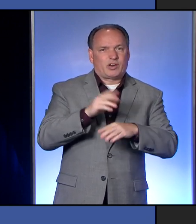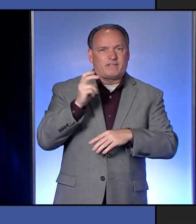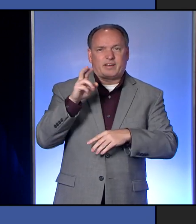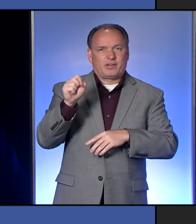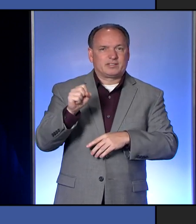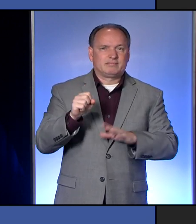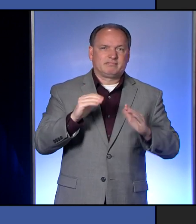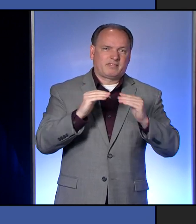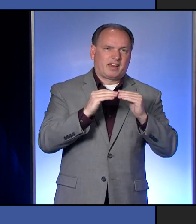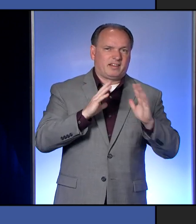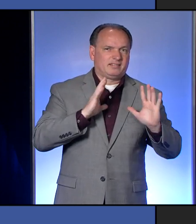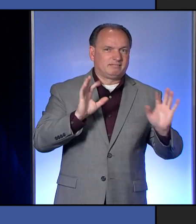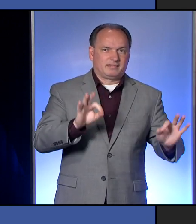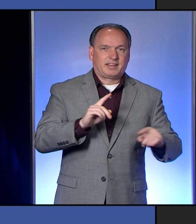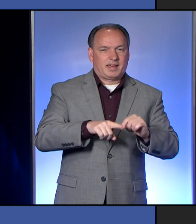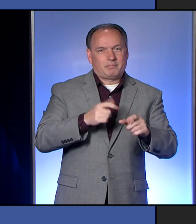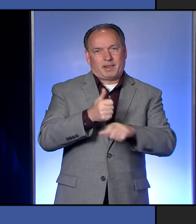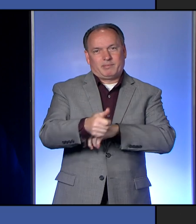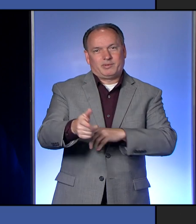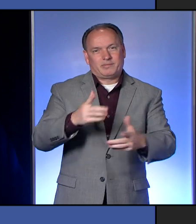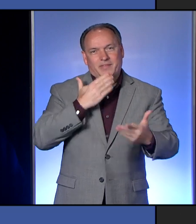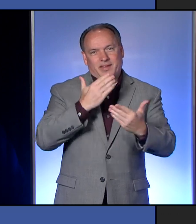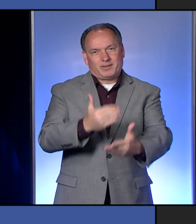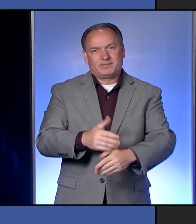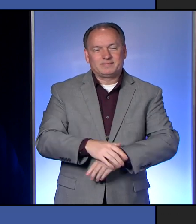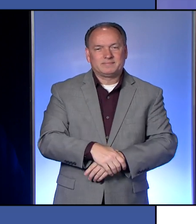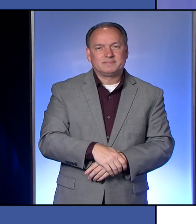That's fair. Can't blame you for that. Thanks.